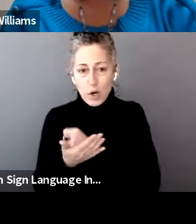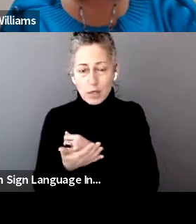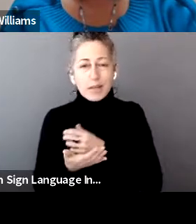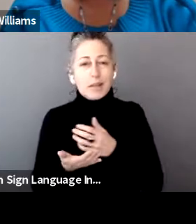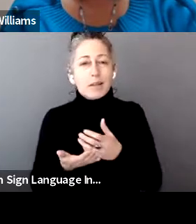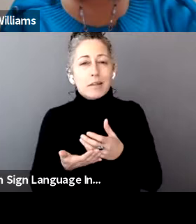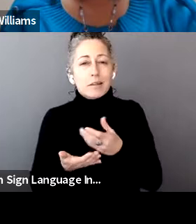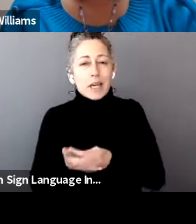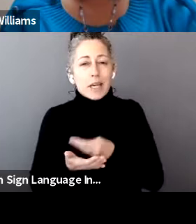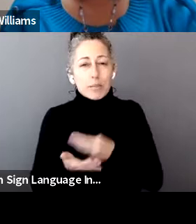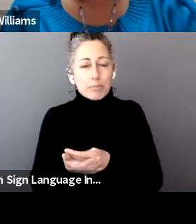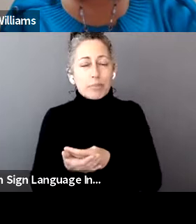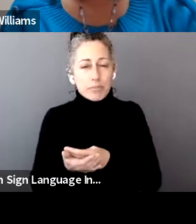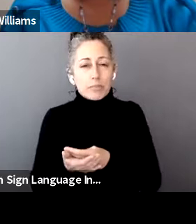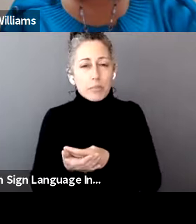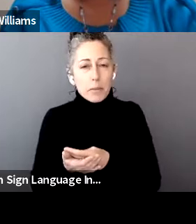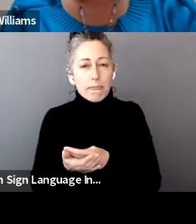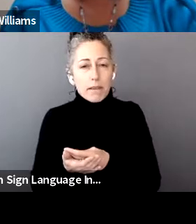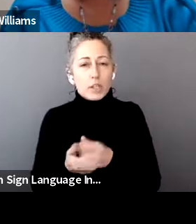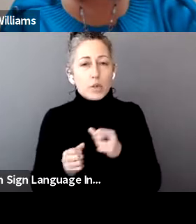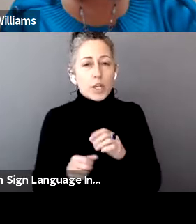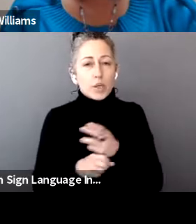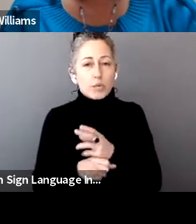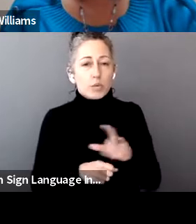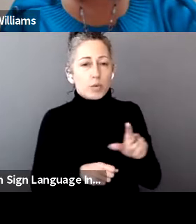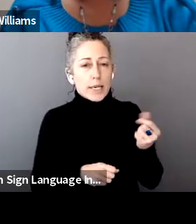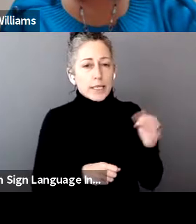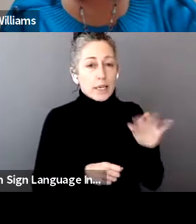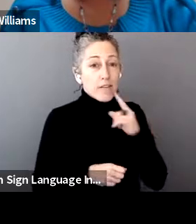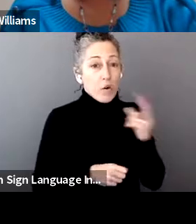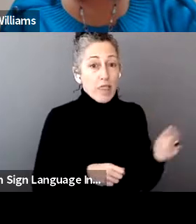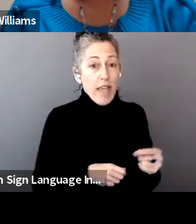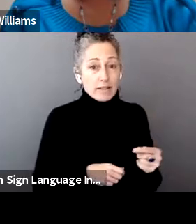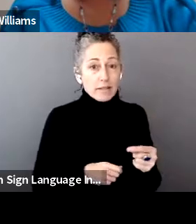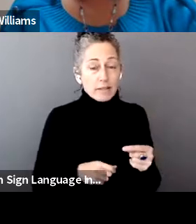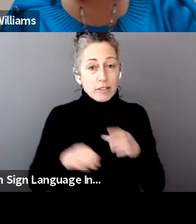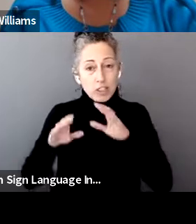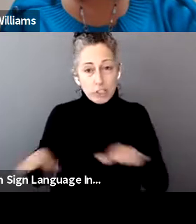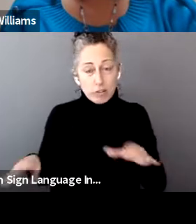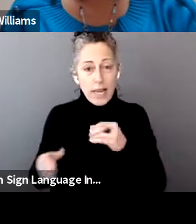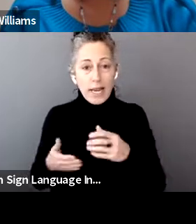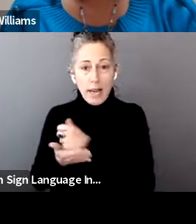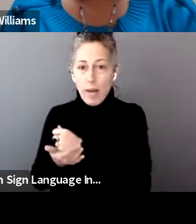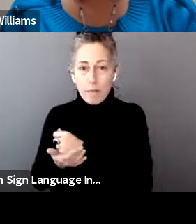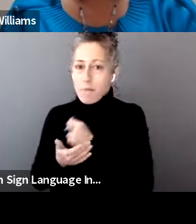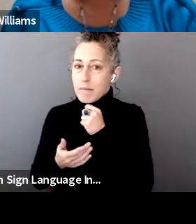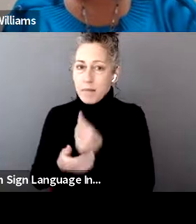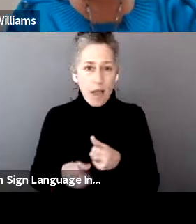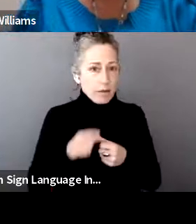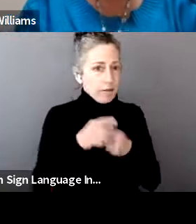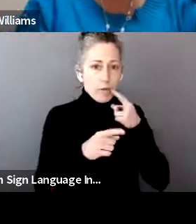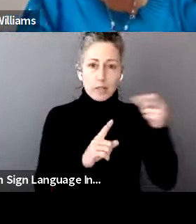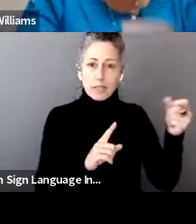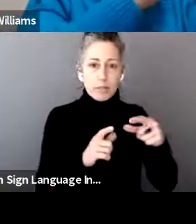that they have the option to use their 2019 income if that would benefit them instead of using their 20, but just to